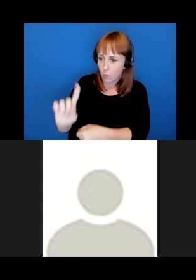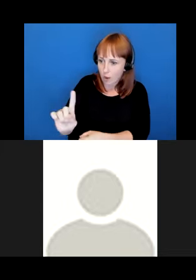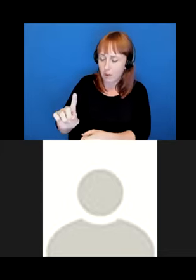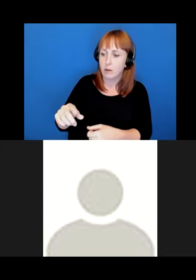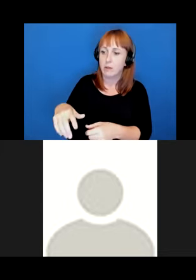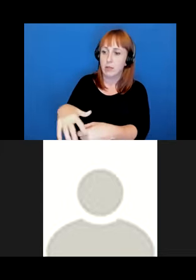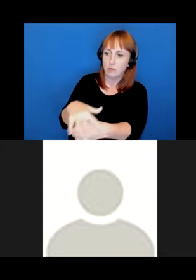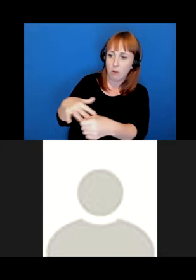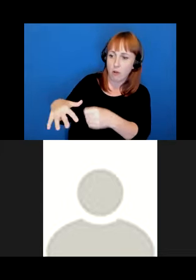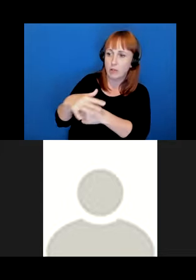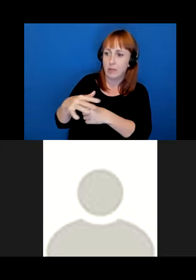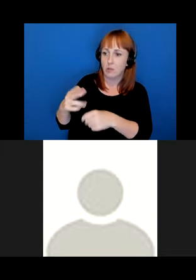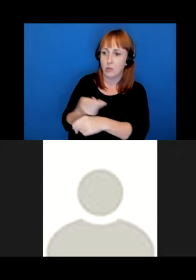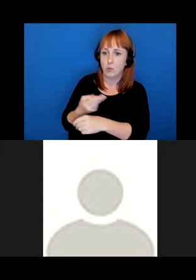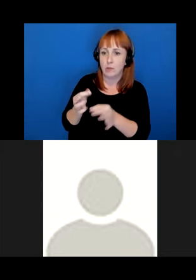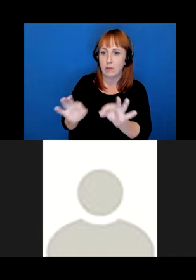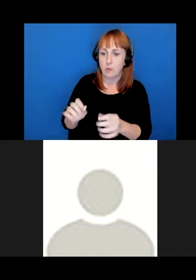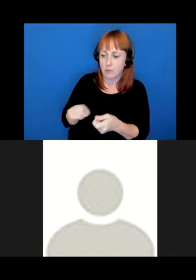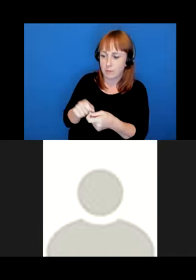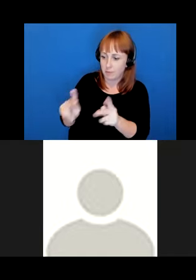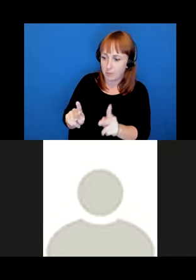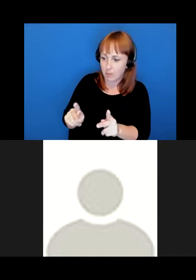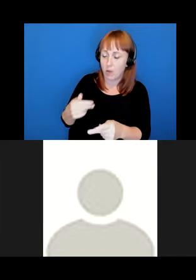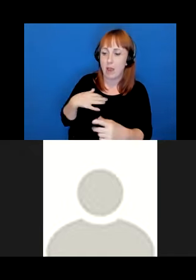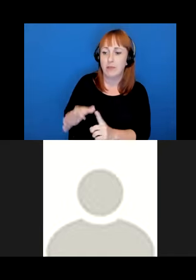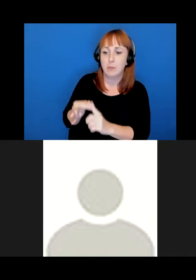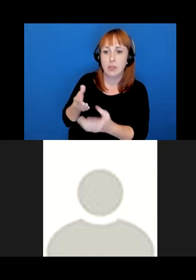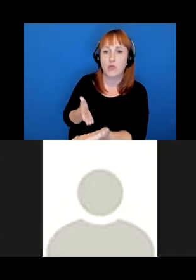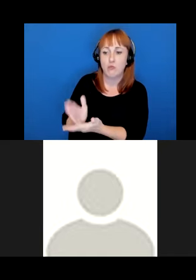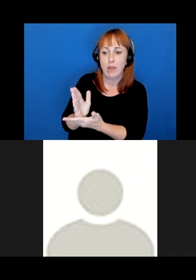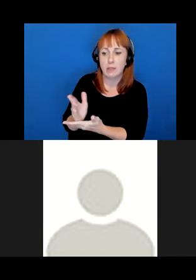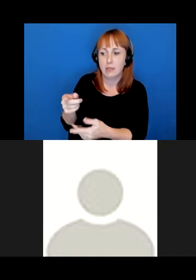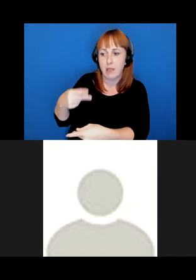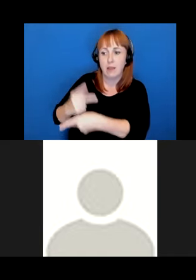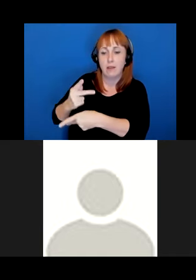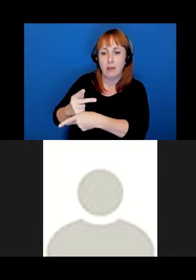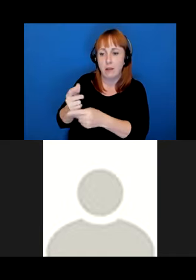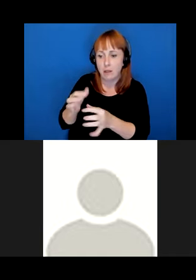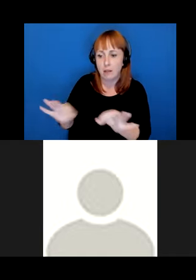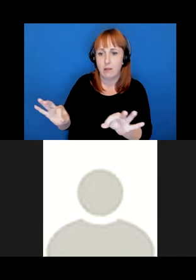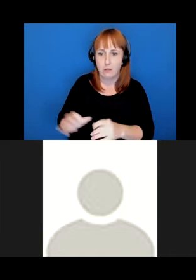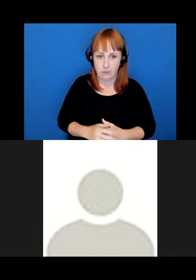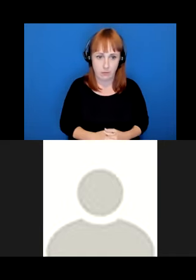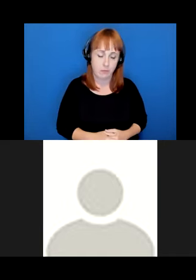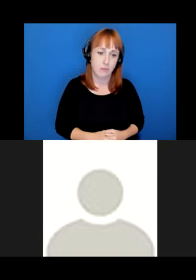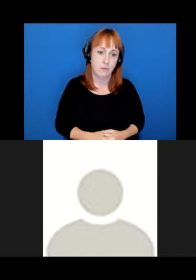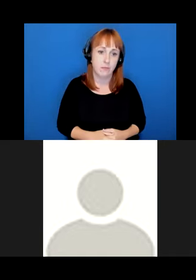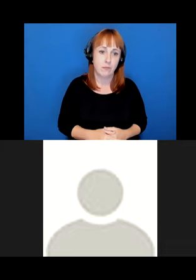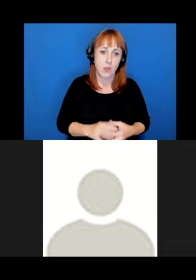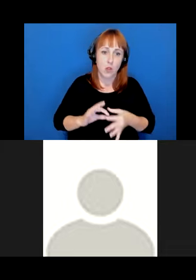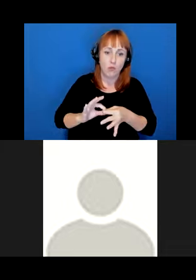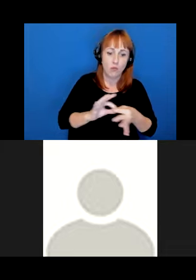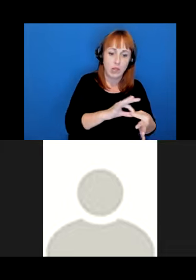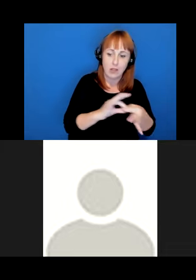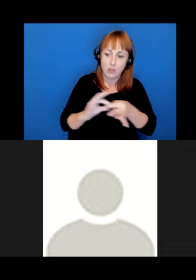be used by a particular people who have special rights as the stewards of that language. Relationality also goes